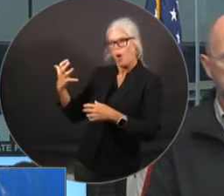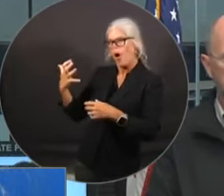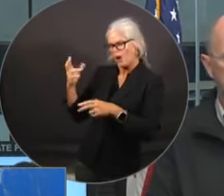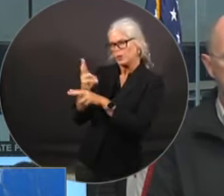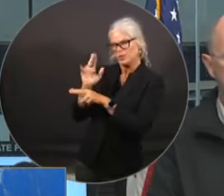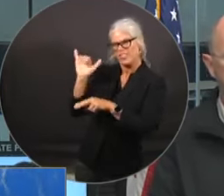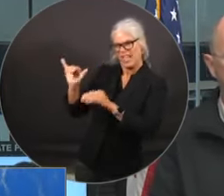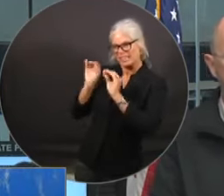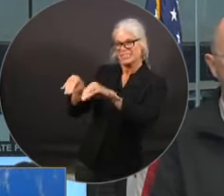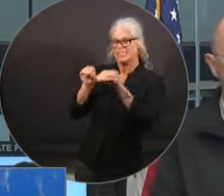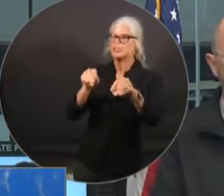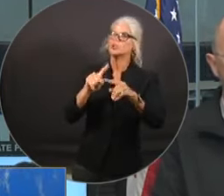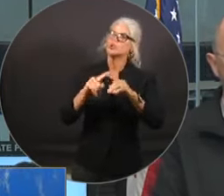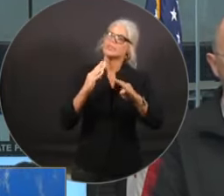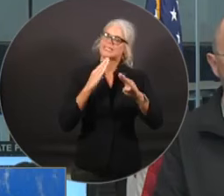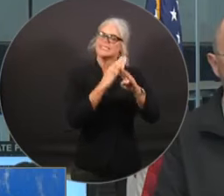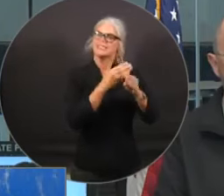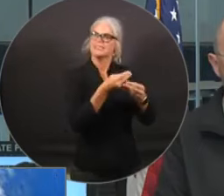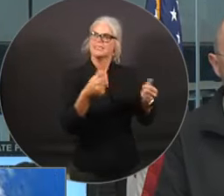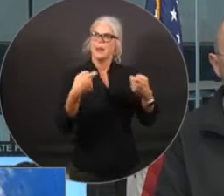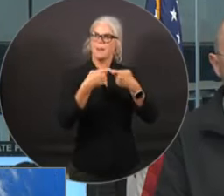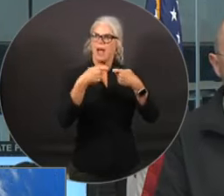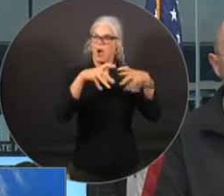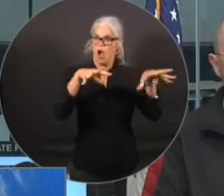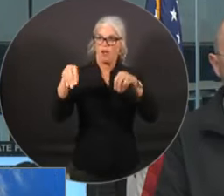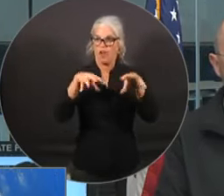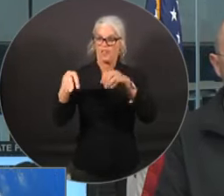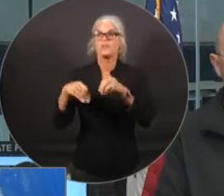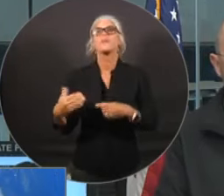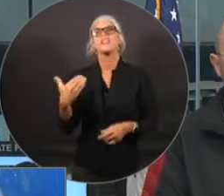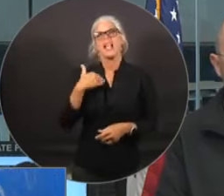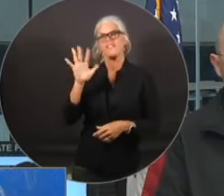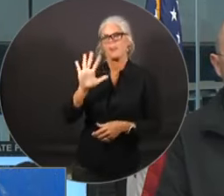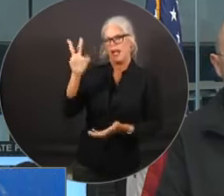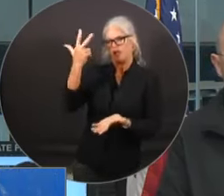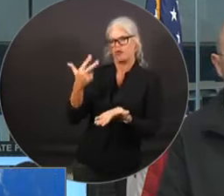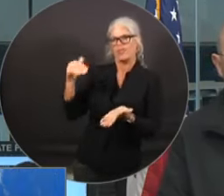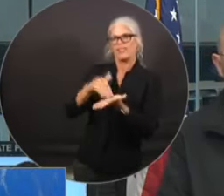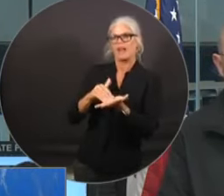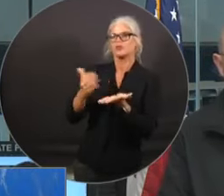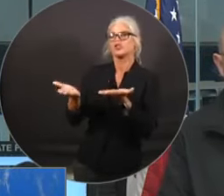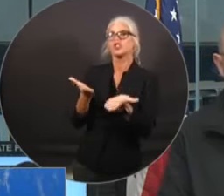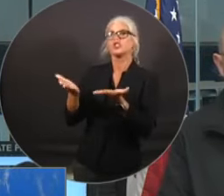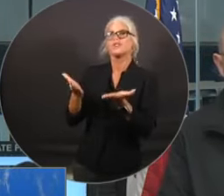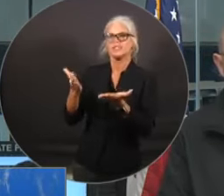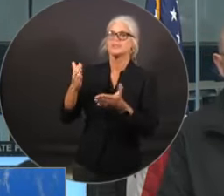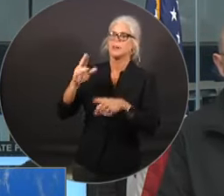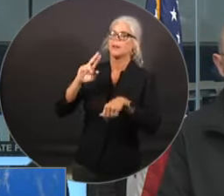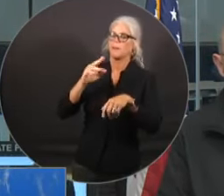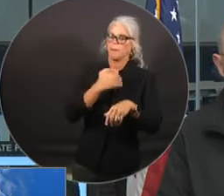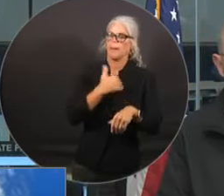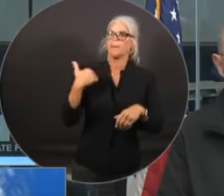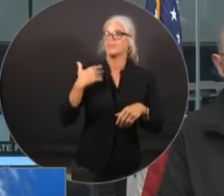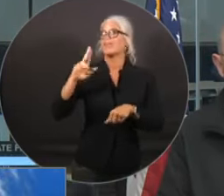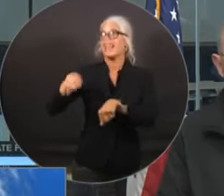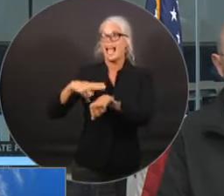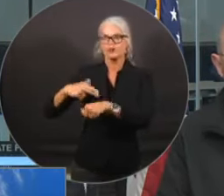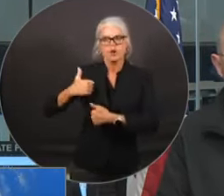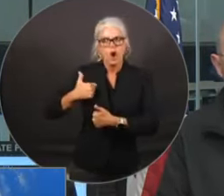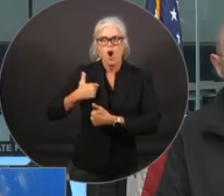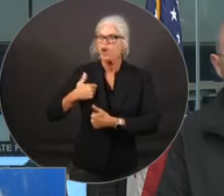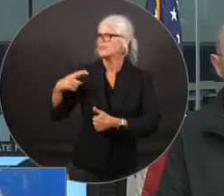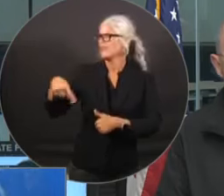3000 service members from the Florida National Guard that are on standby to assist with the state emergency response.